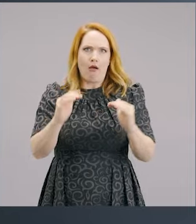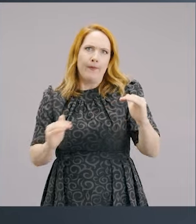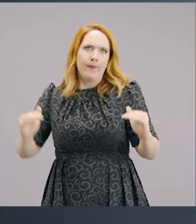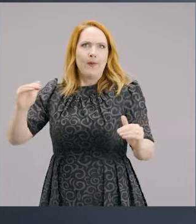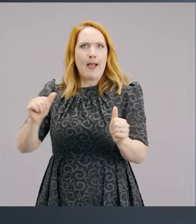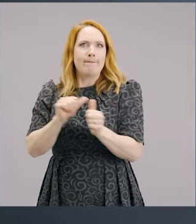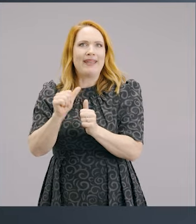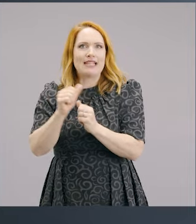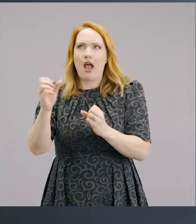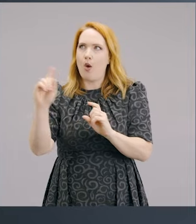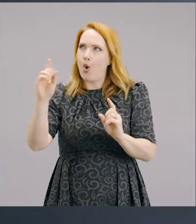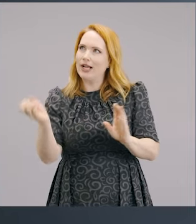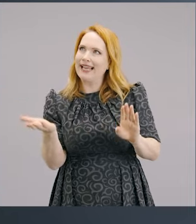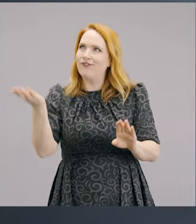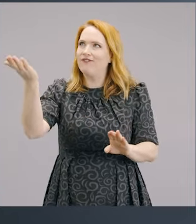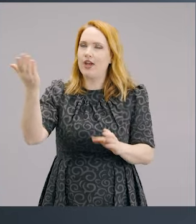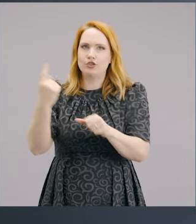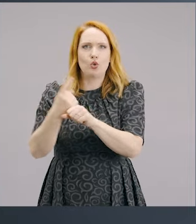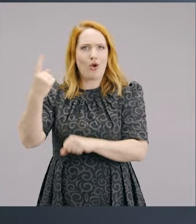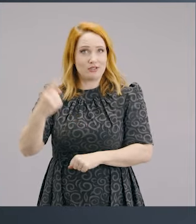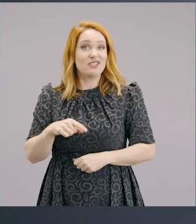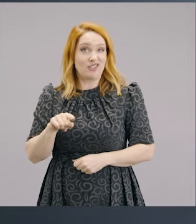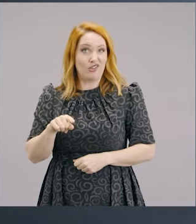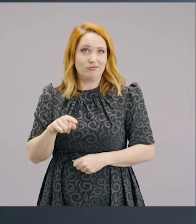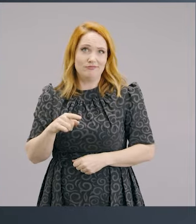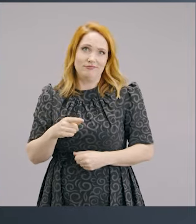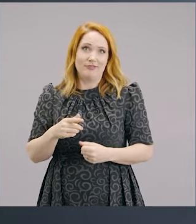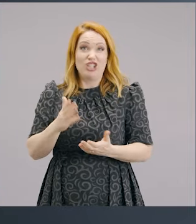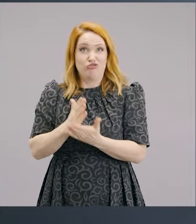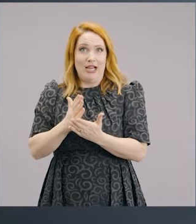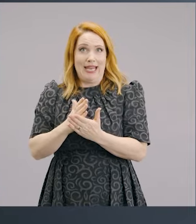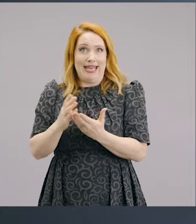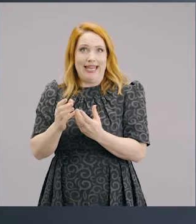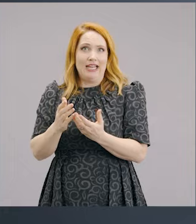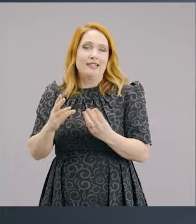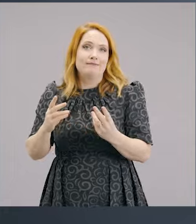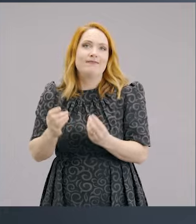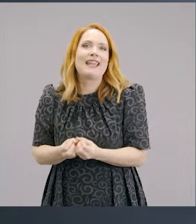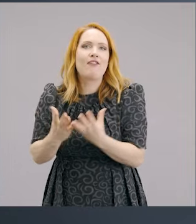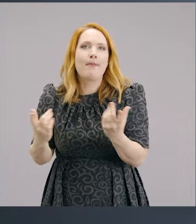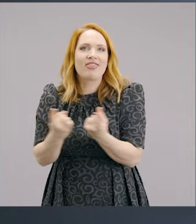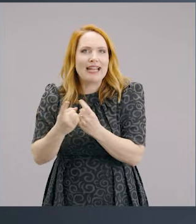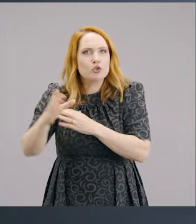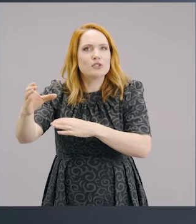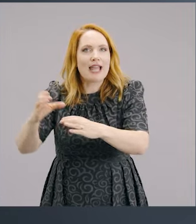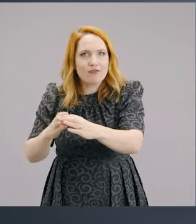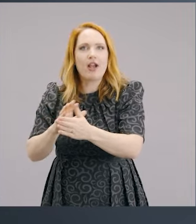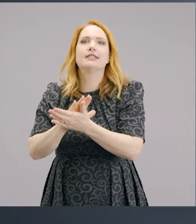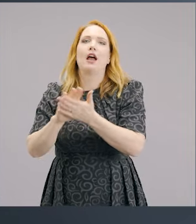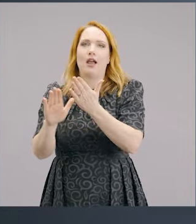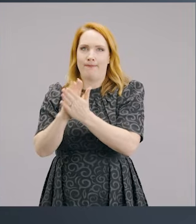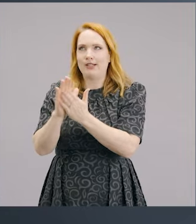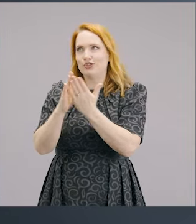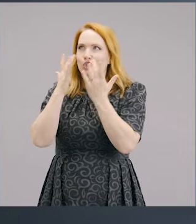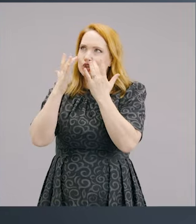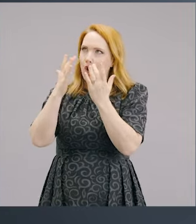a better sacrifice than the other. Sacrifice goes all the way back. It's a form of worship. Now, you'll probably be very pleased that we're not